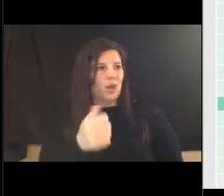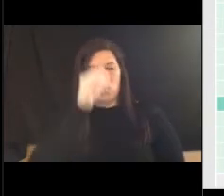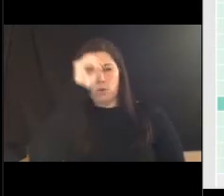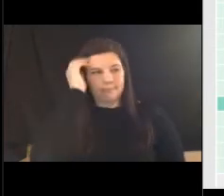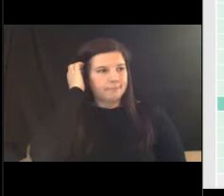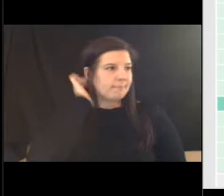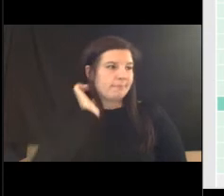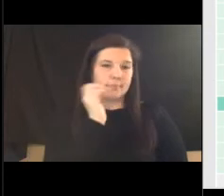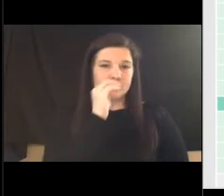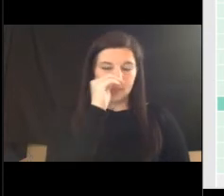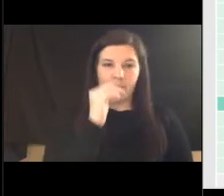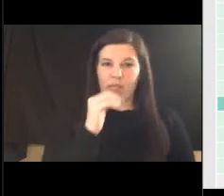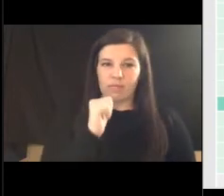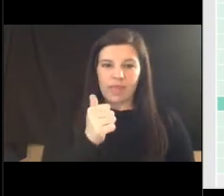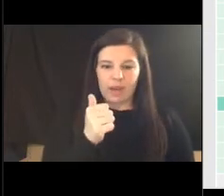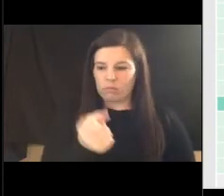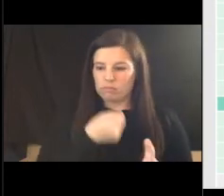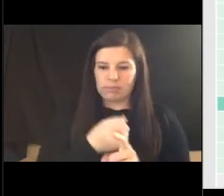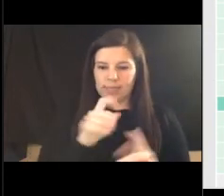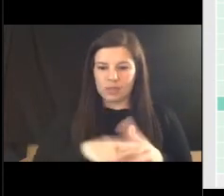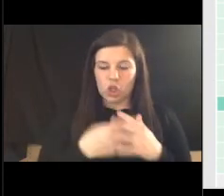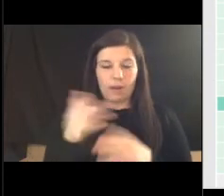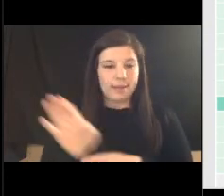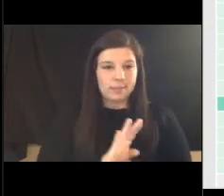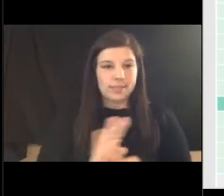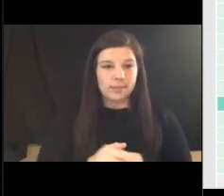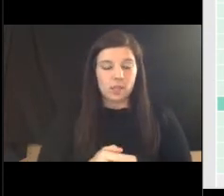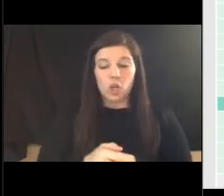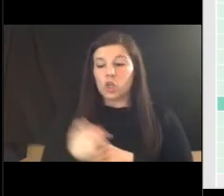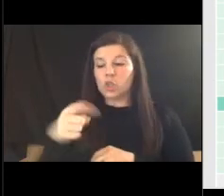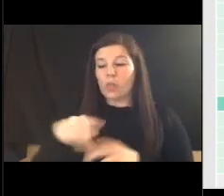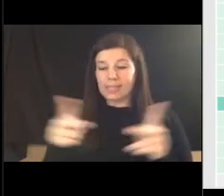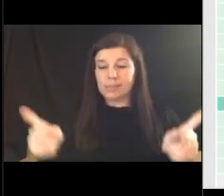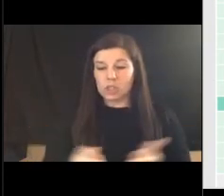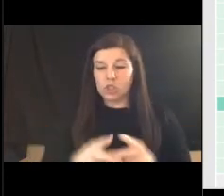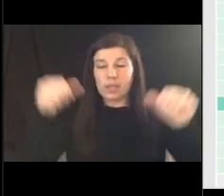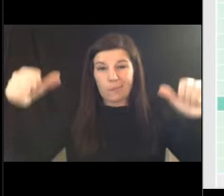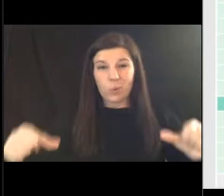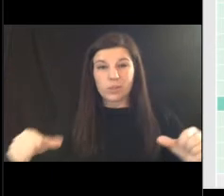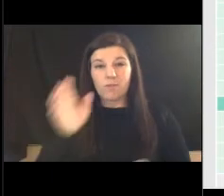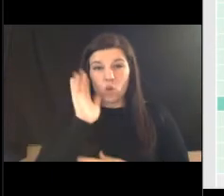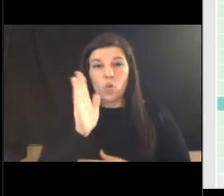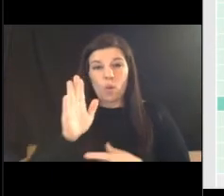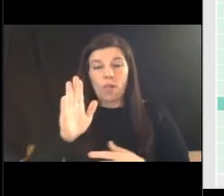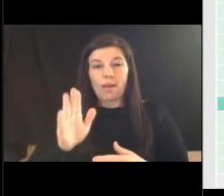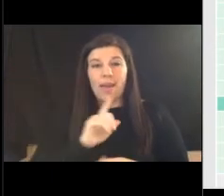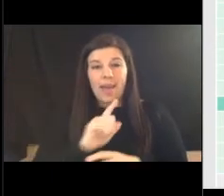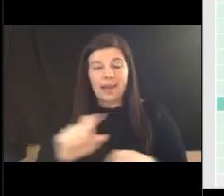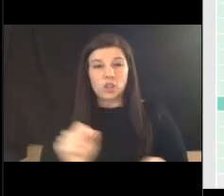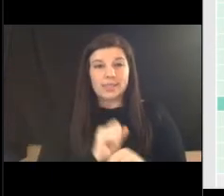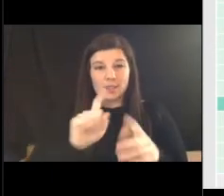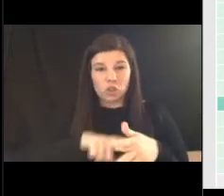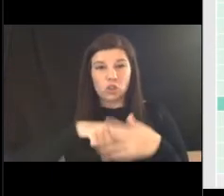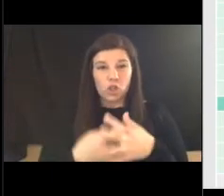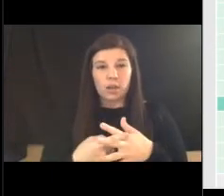process for police so these positions are posted and you're actively june 1st we started with the with the uh